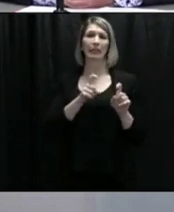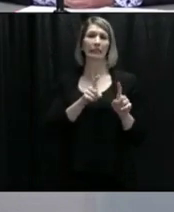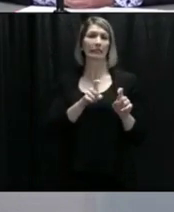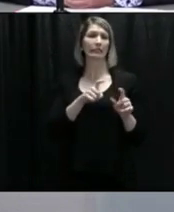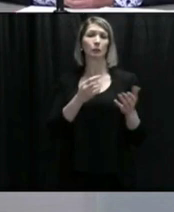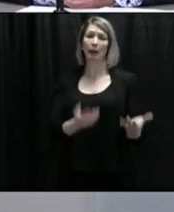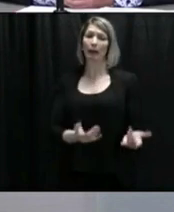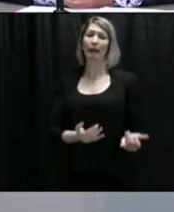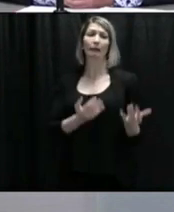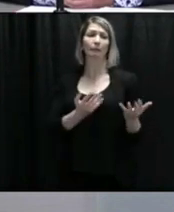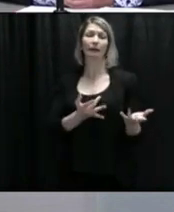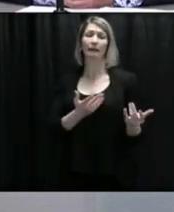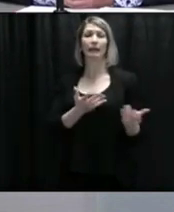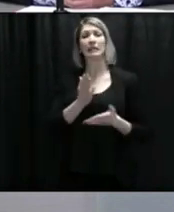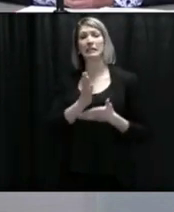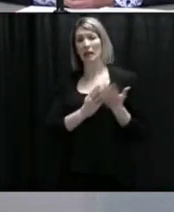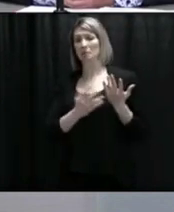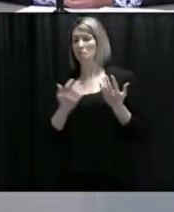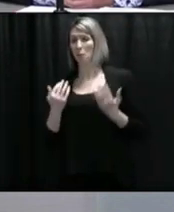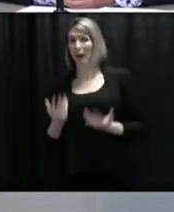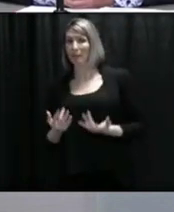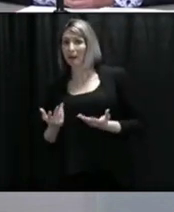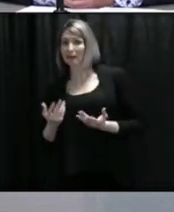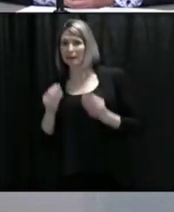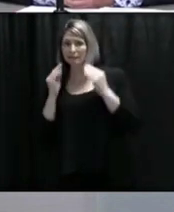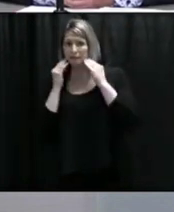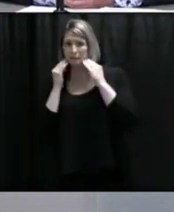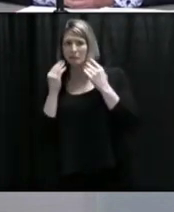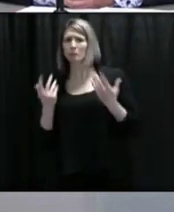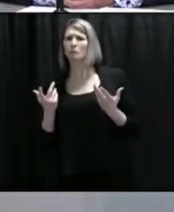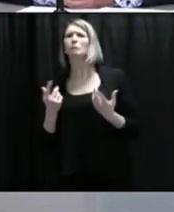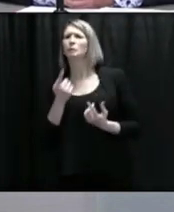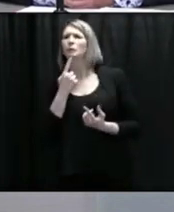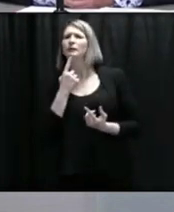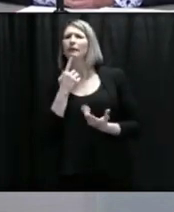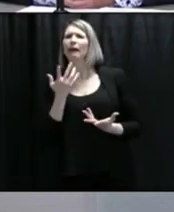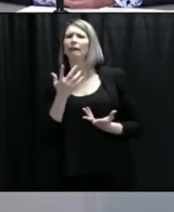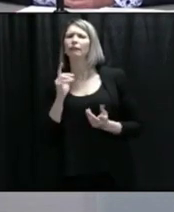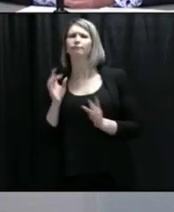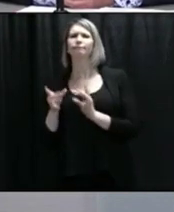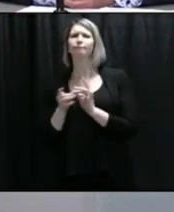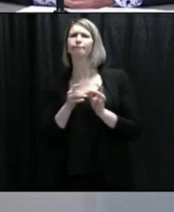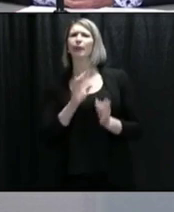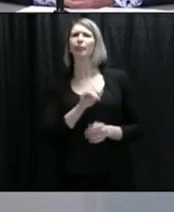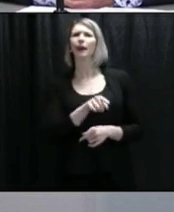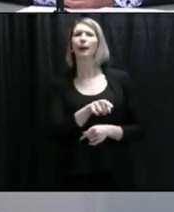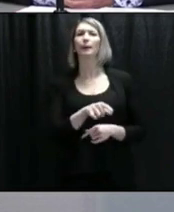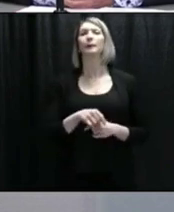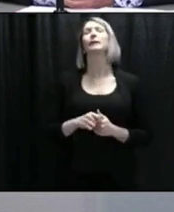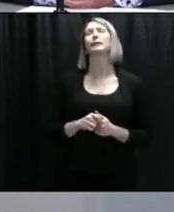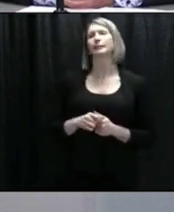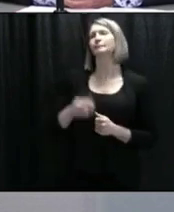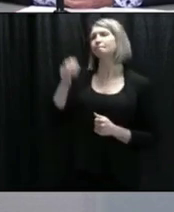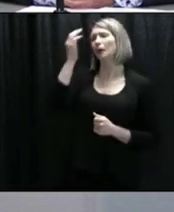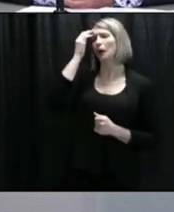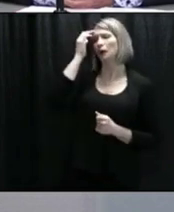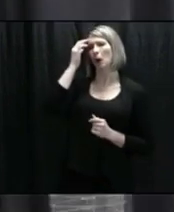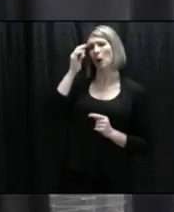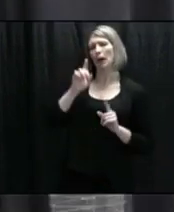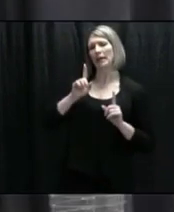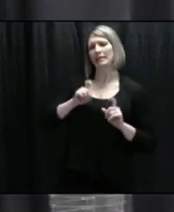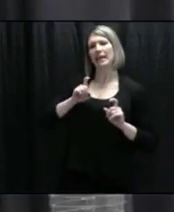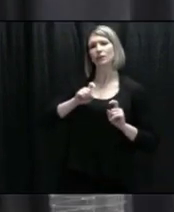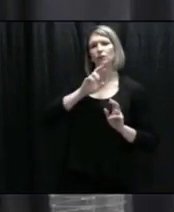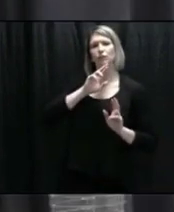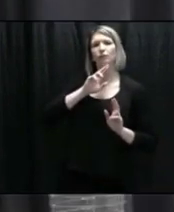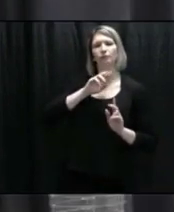concerns? From the point of view of test results, we are conscious that there is a delay